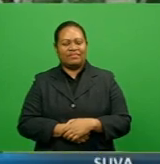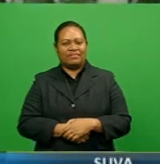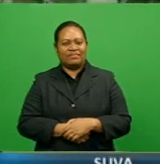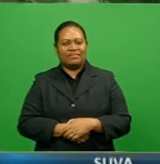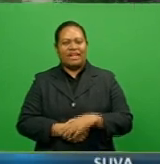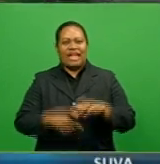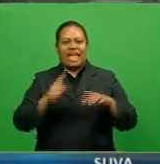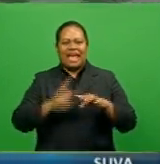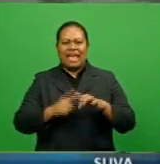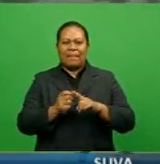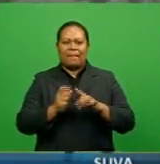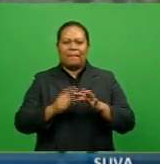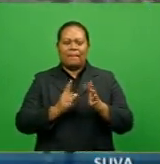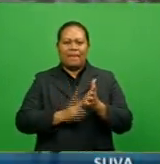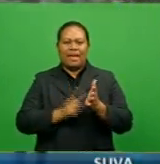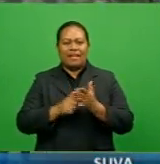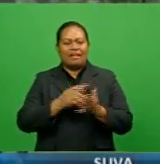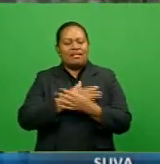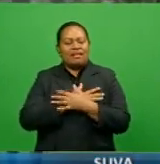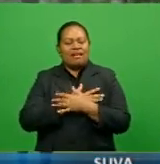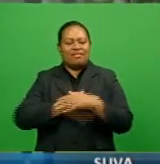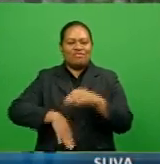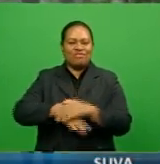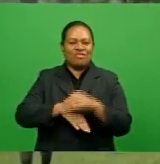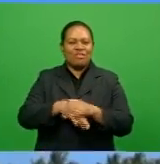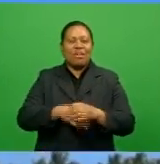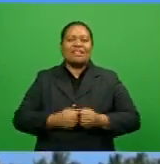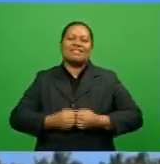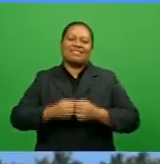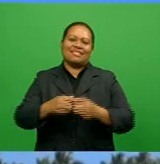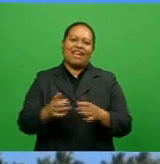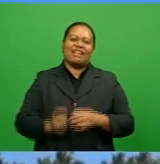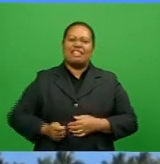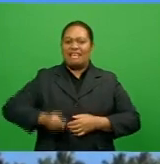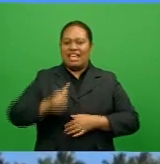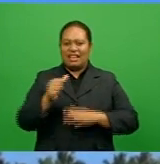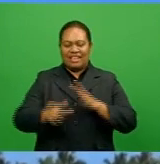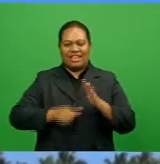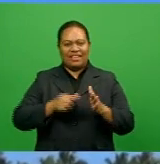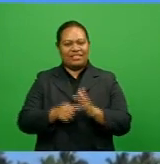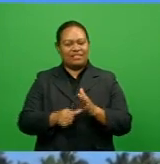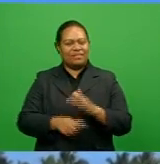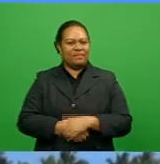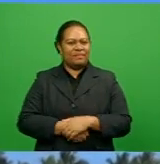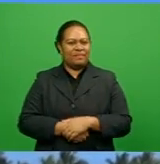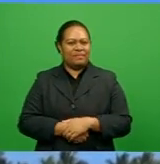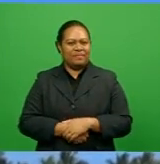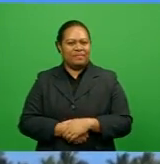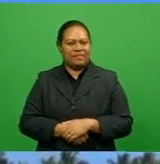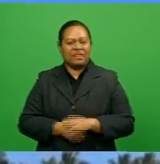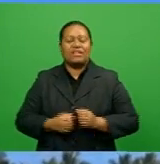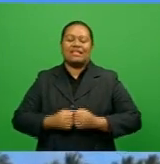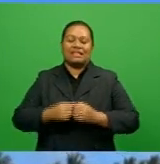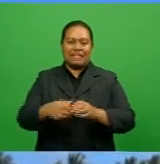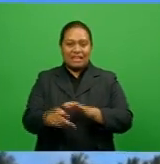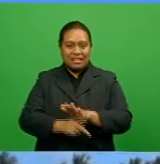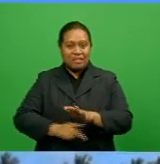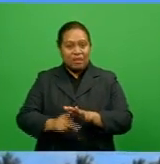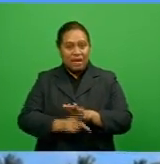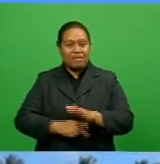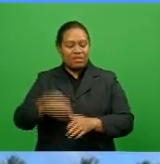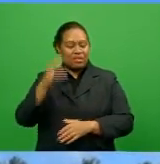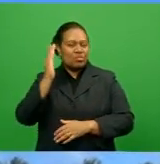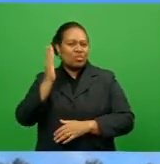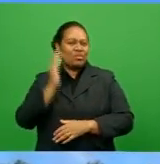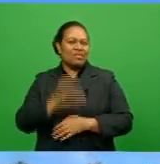Epele Loni Dheba's love for football began at an early age. I attended St Augustine Public School and I started my football there.